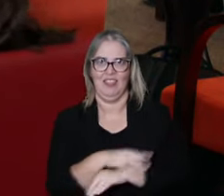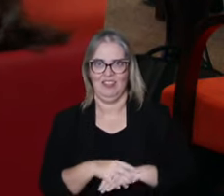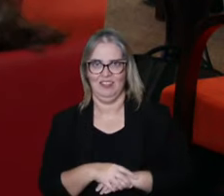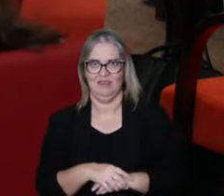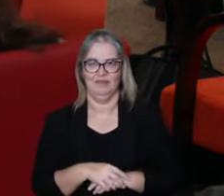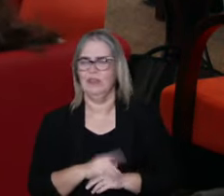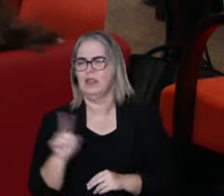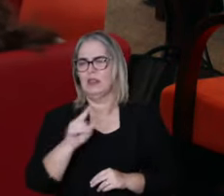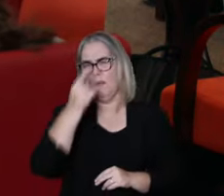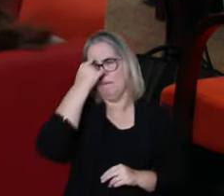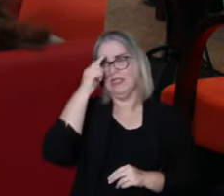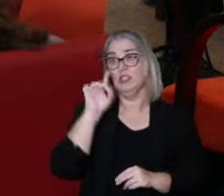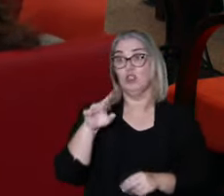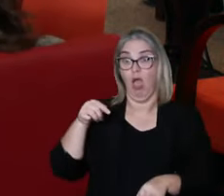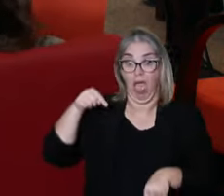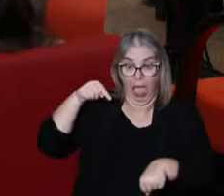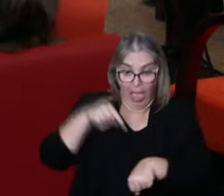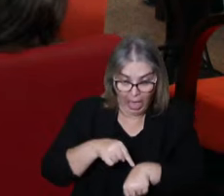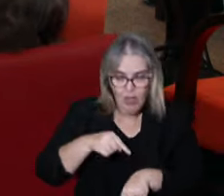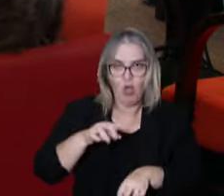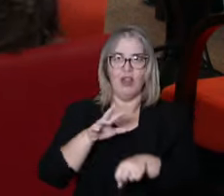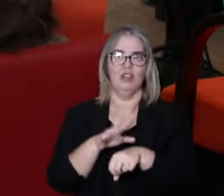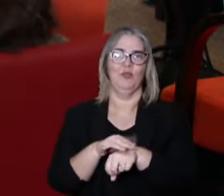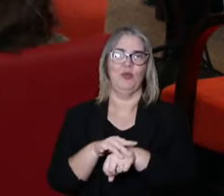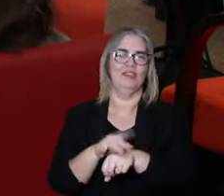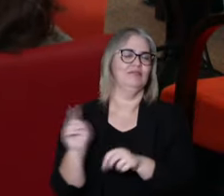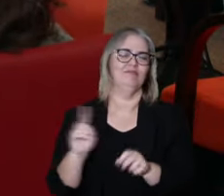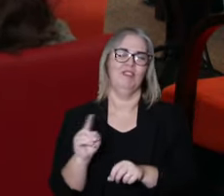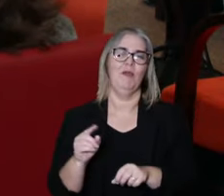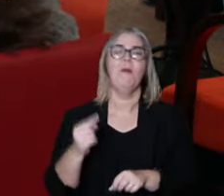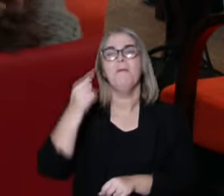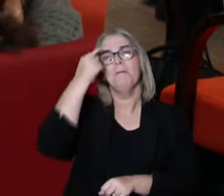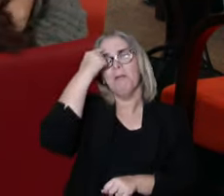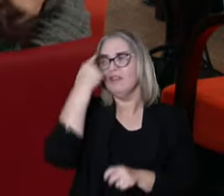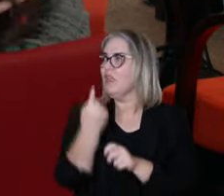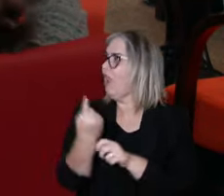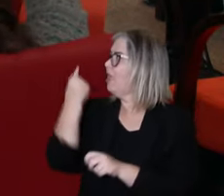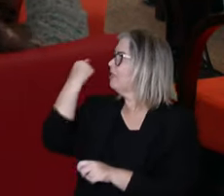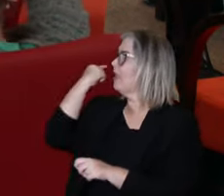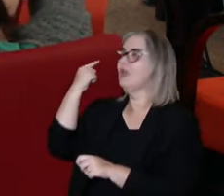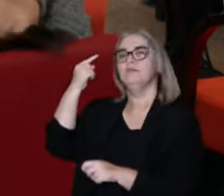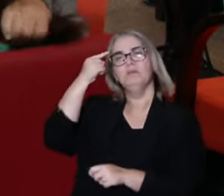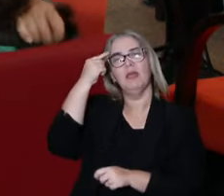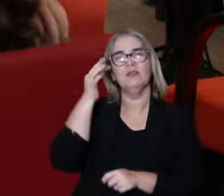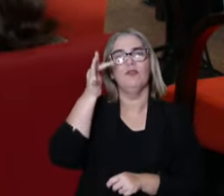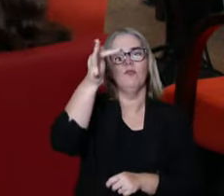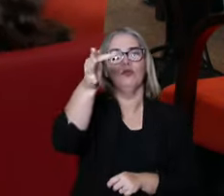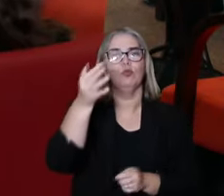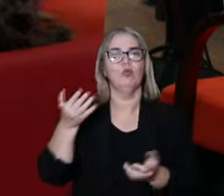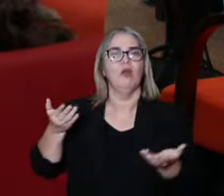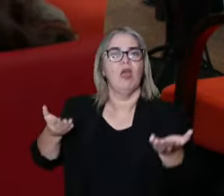In a less idealistic view or the person is cured or not.